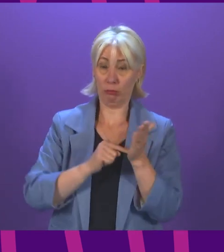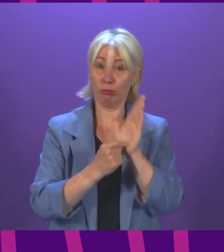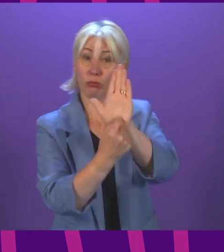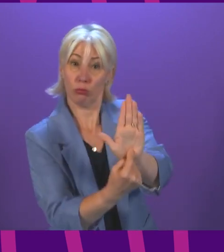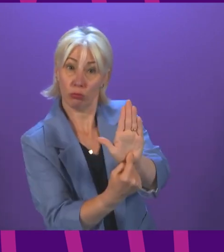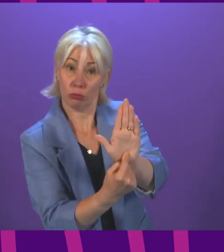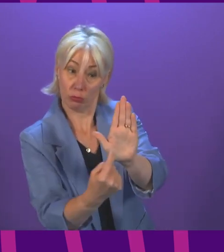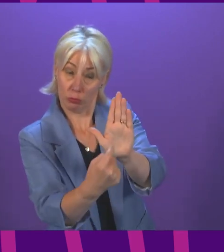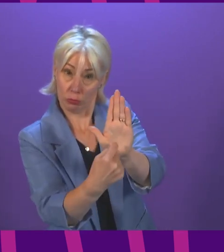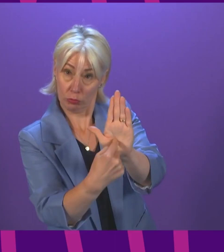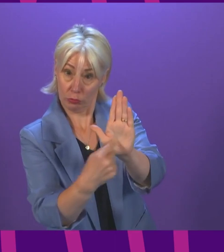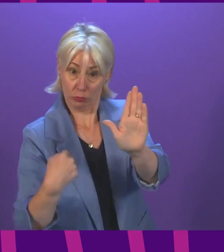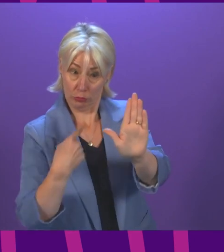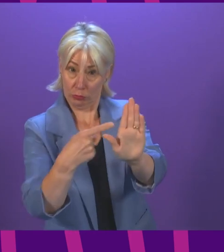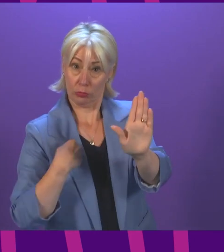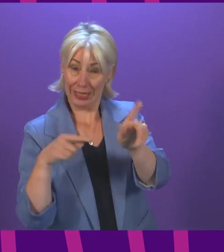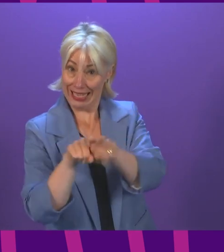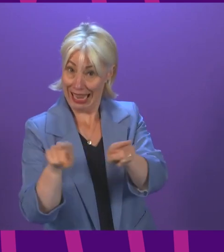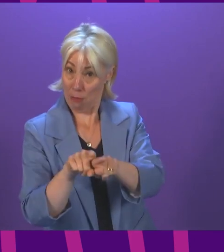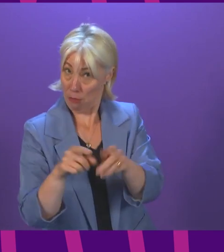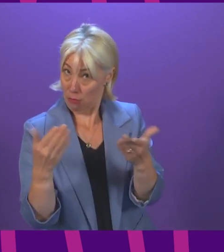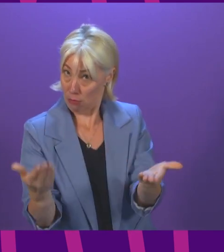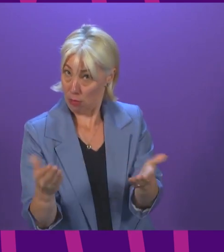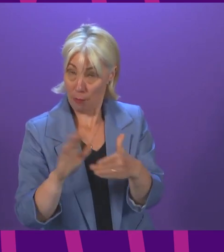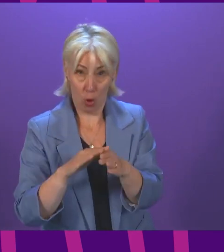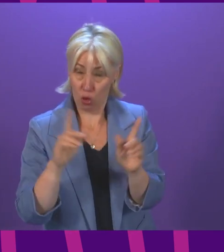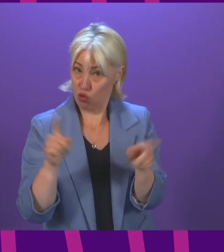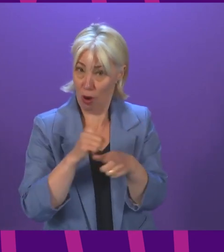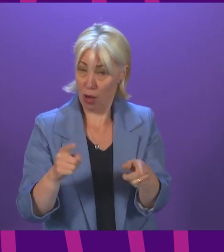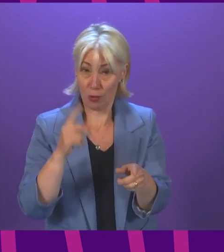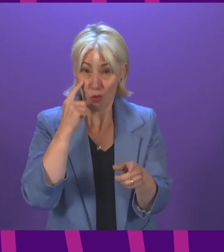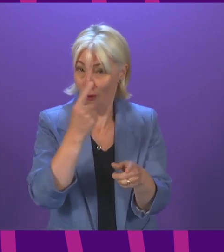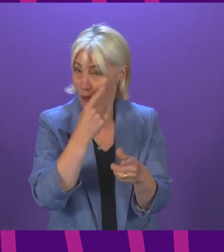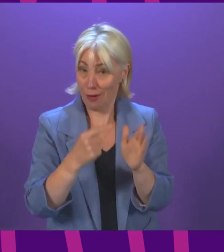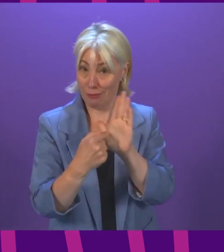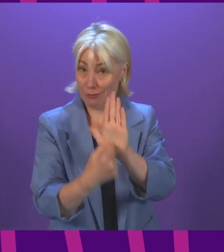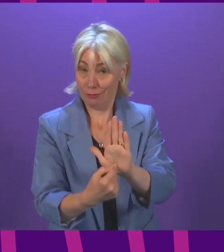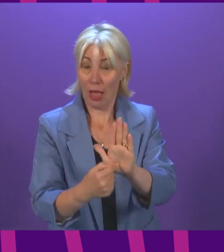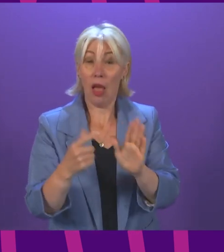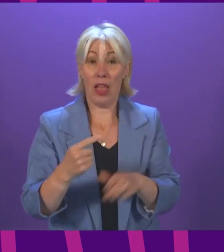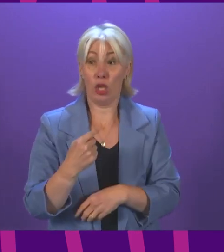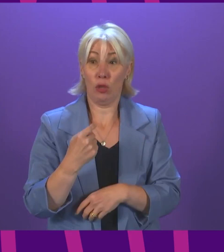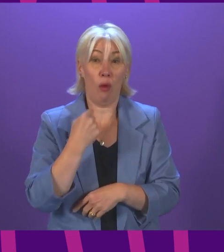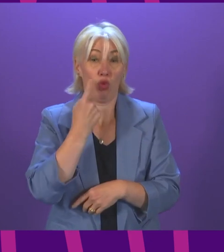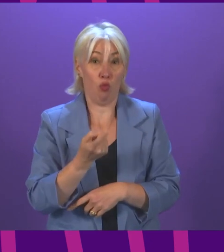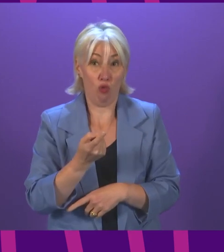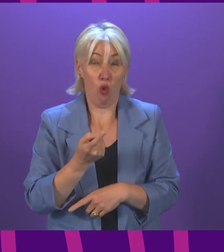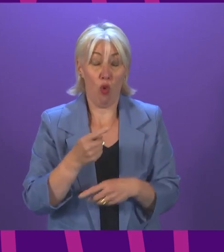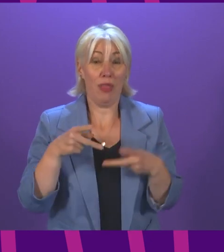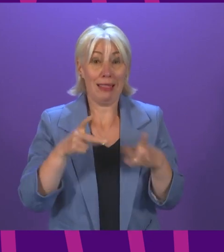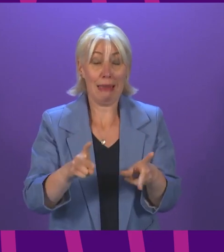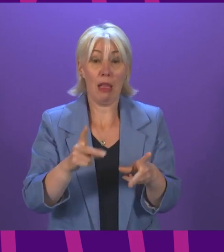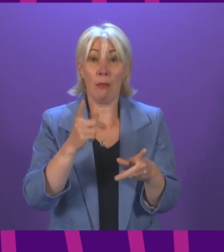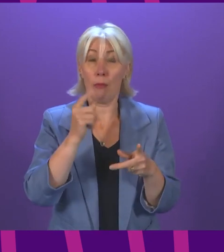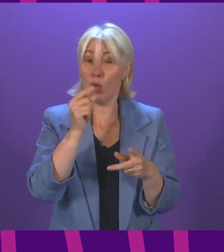person to whom it was issued? Because as far as I can see, it doesn't. And from tomorrow, the system will be wide open to fraud through impersonation.